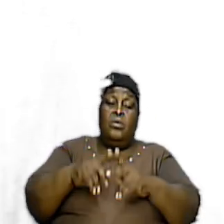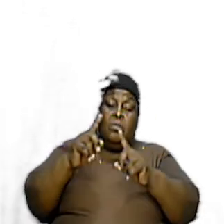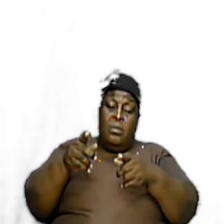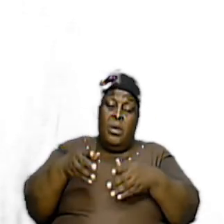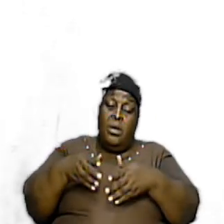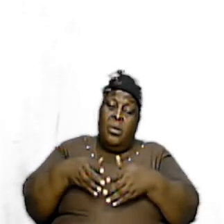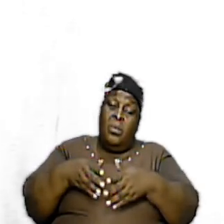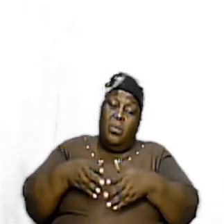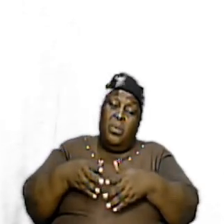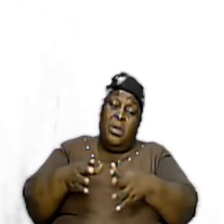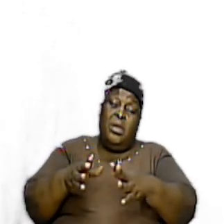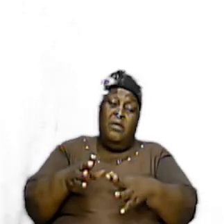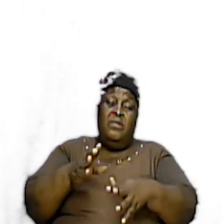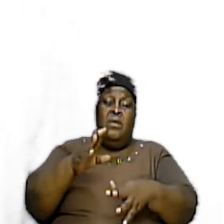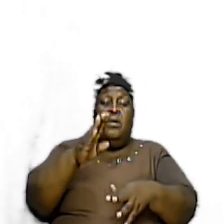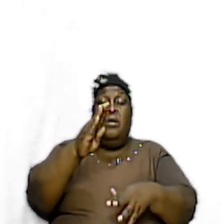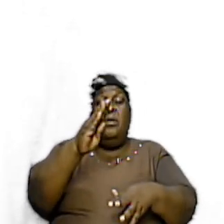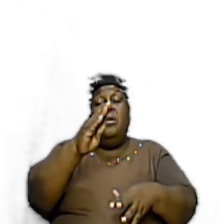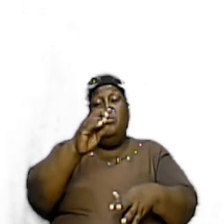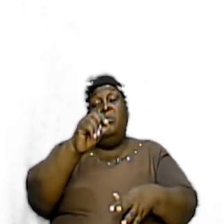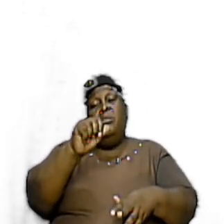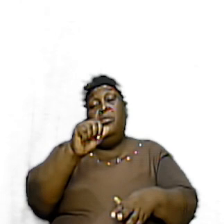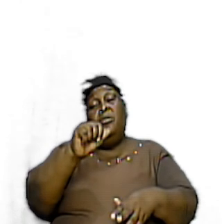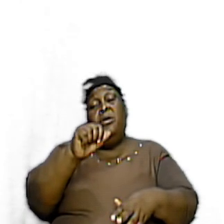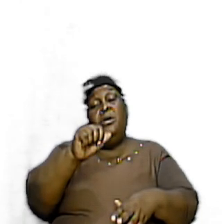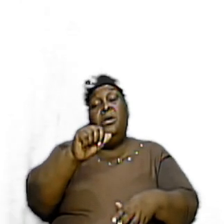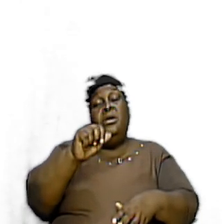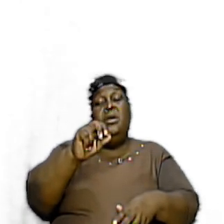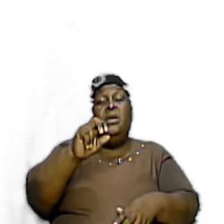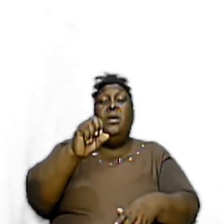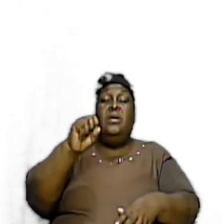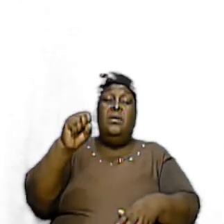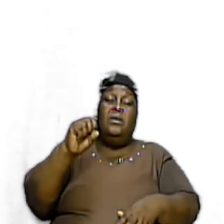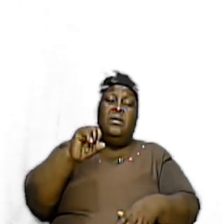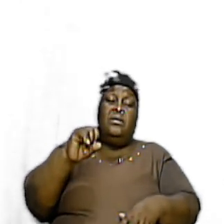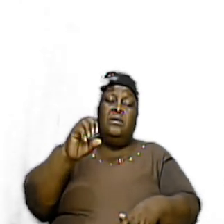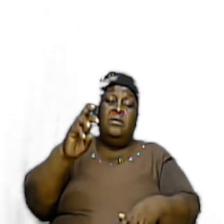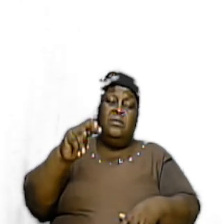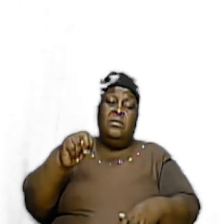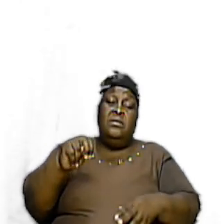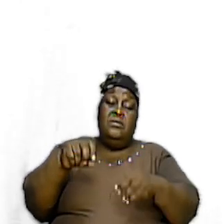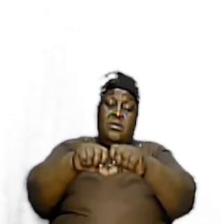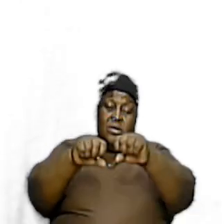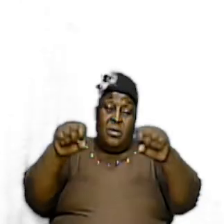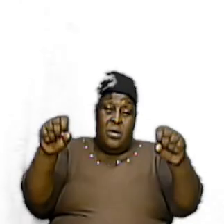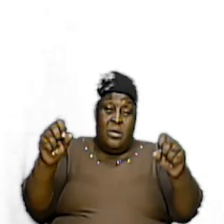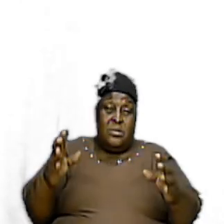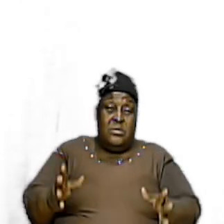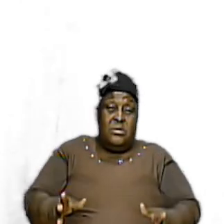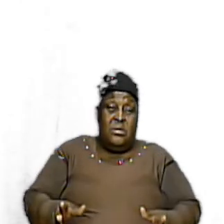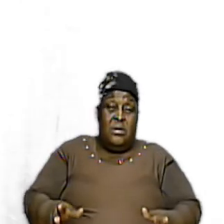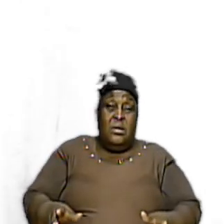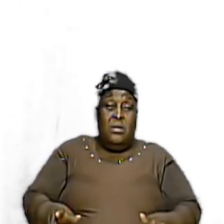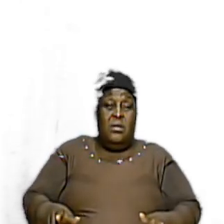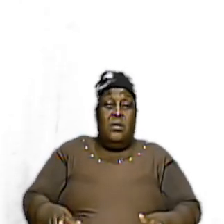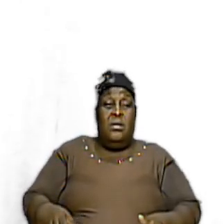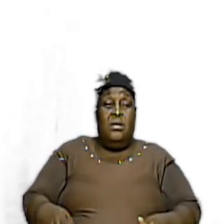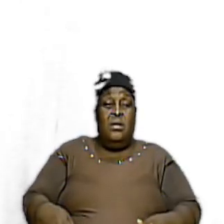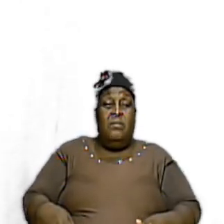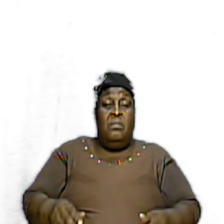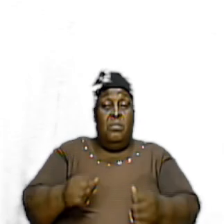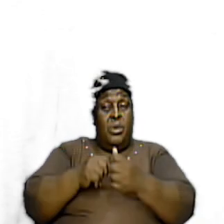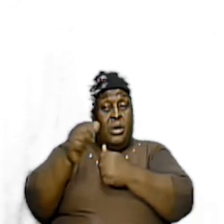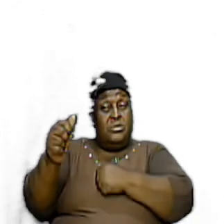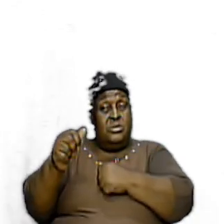brazen altar you have to offer the sacrifice first because the blood had to be shed and if you bypass that you are in trouble